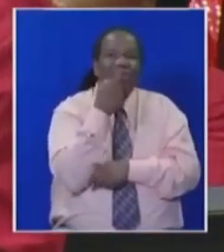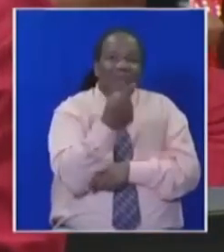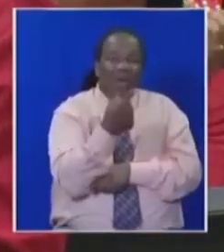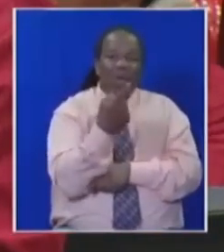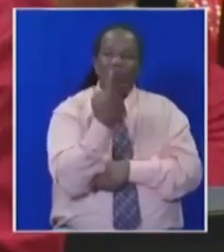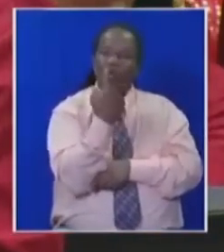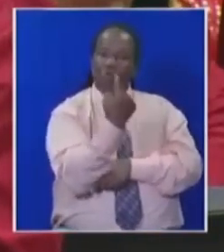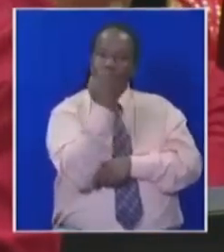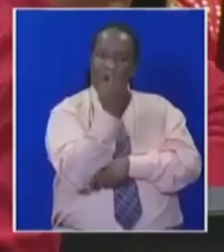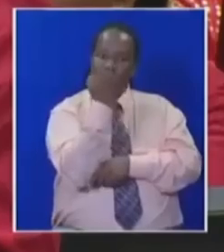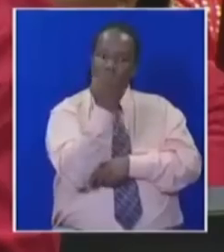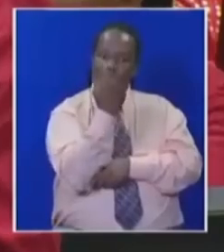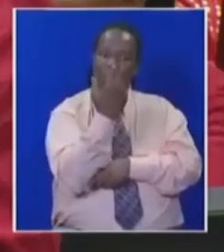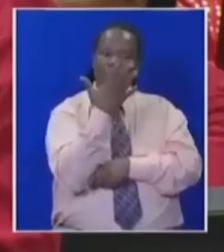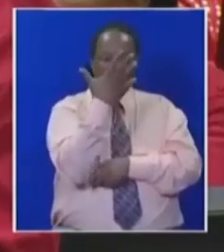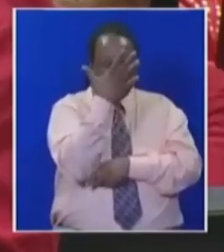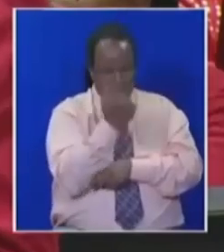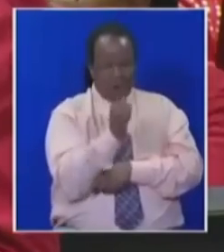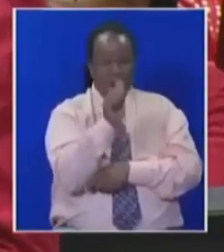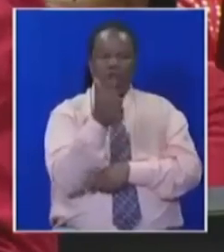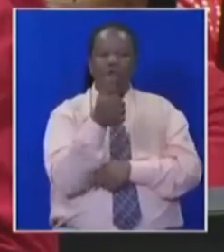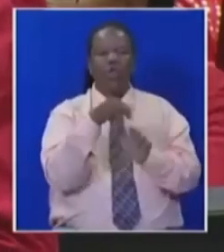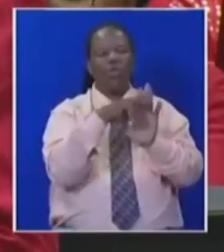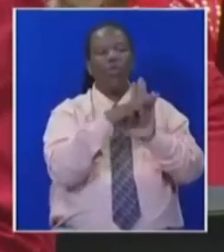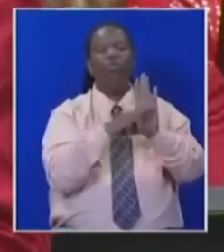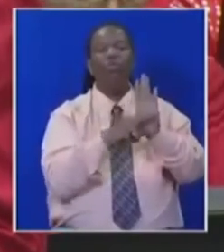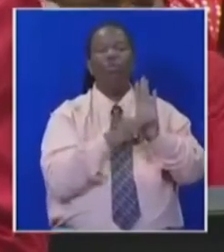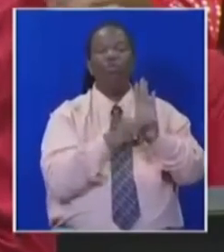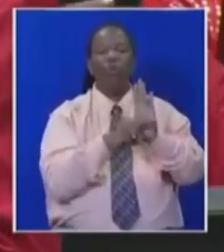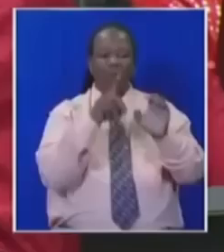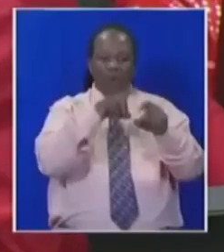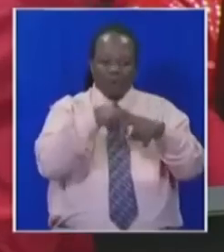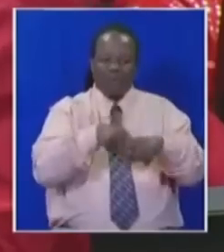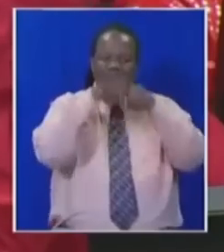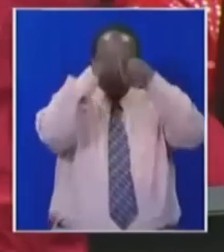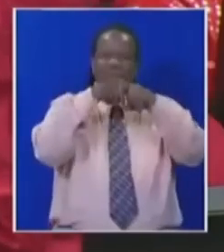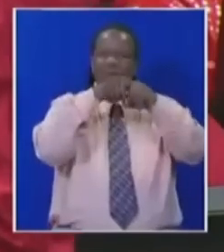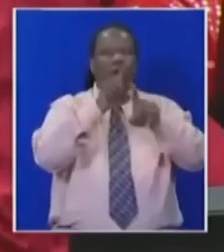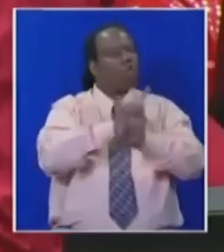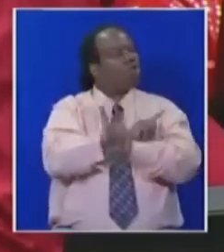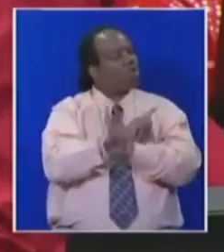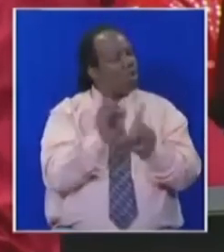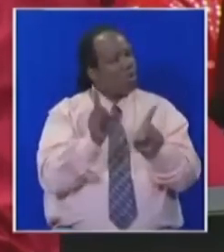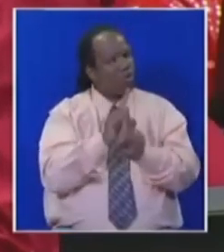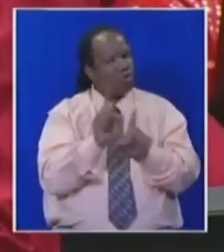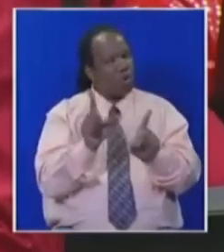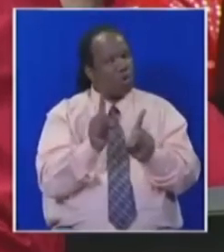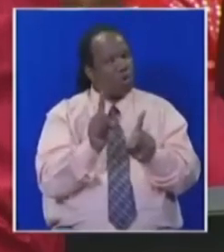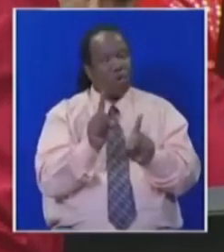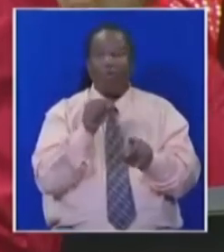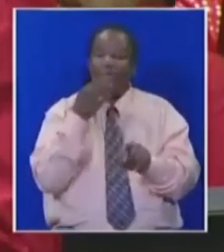declare and decree that the rules have been suspended and was saying to you that such is not procedural